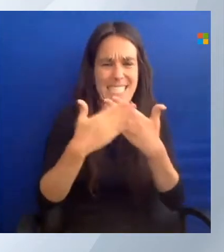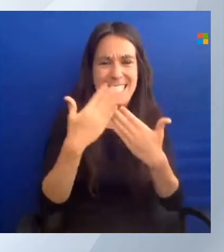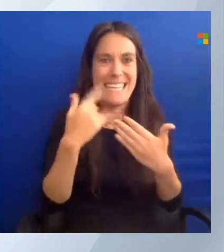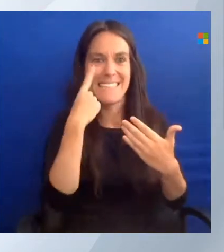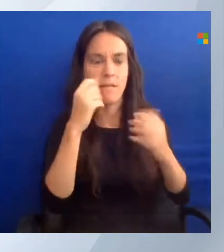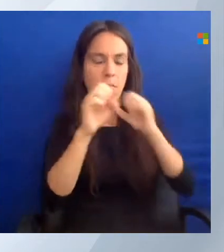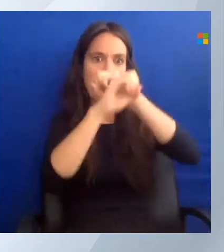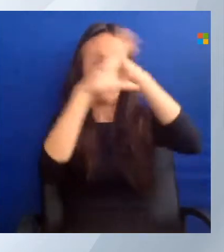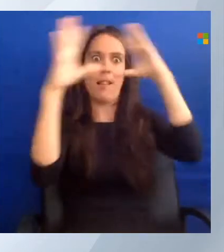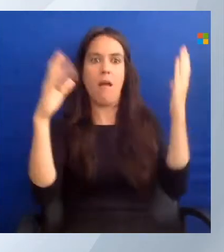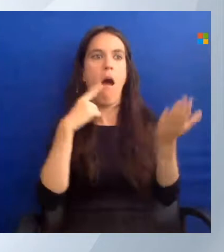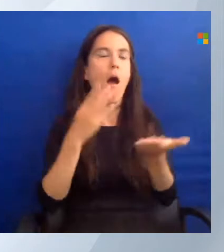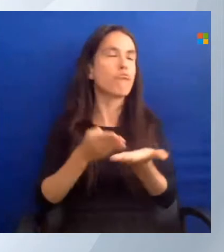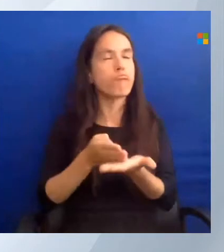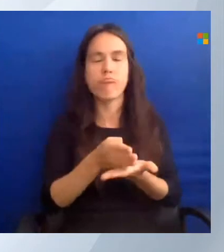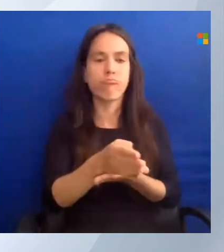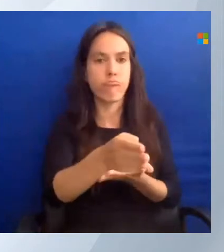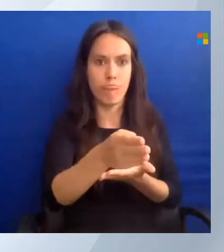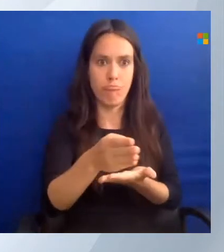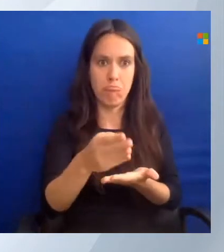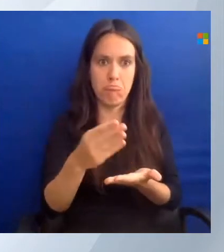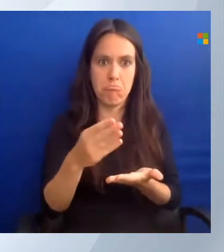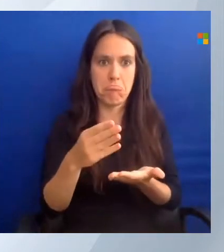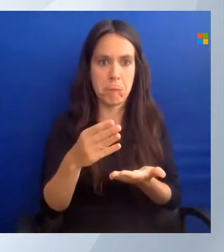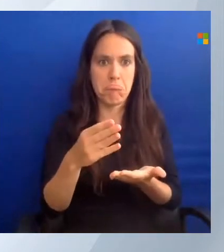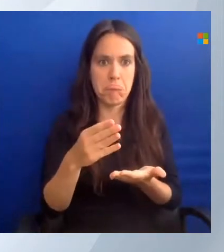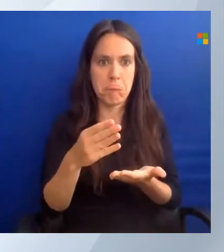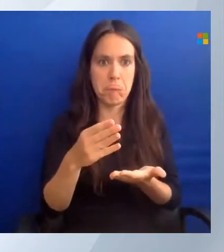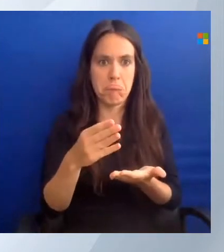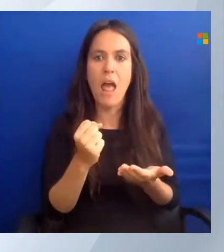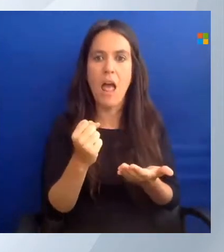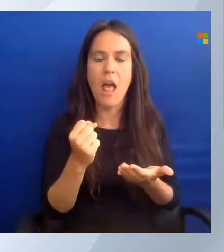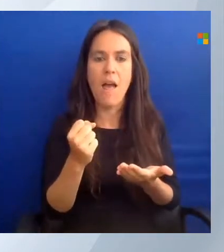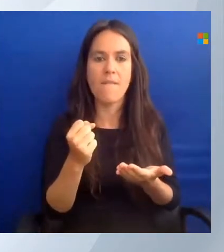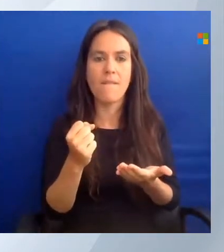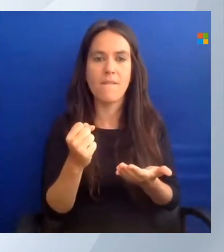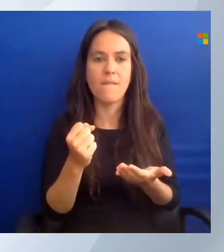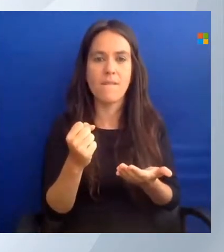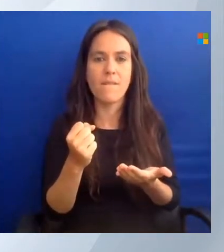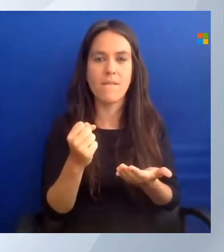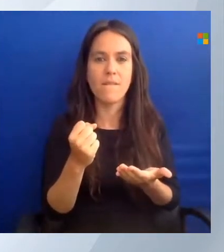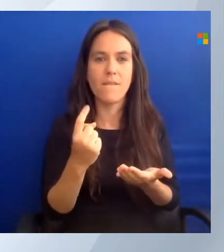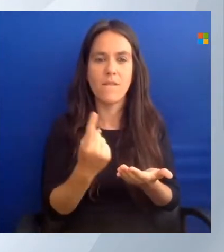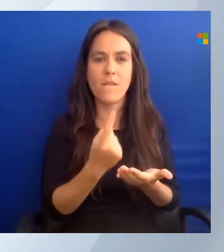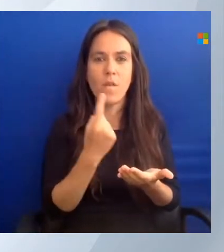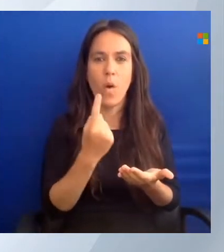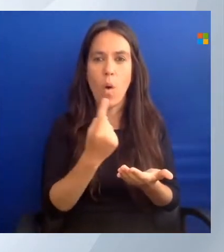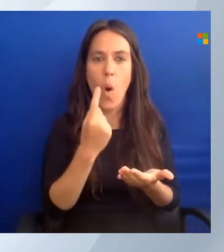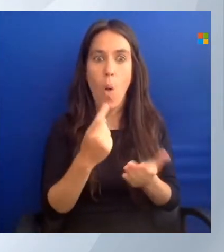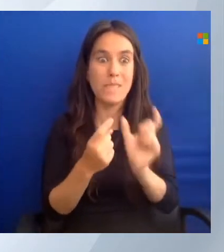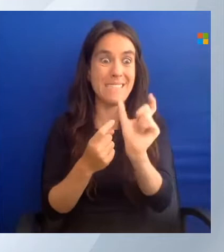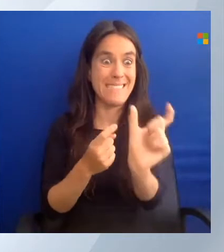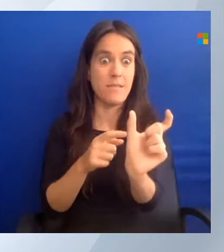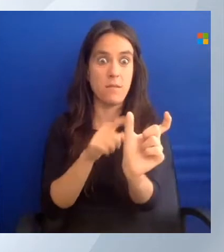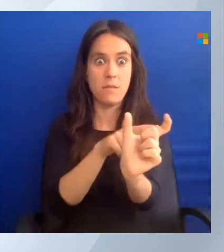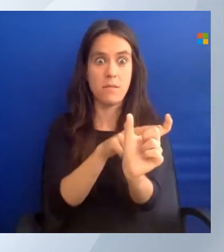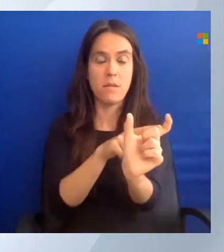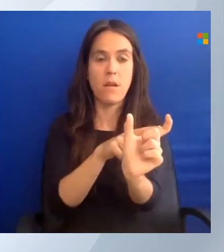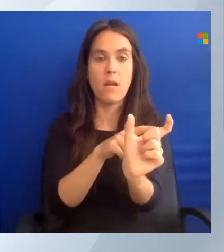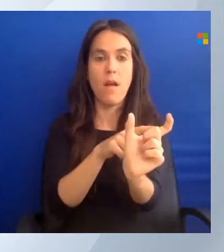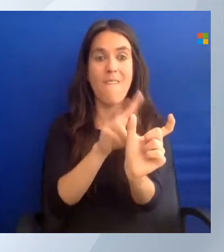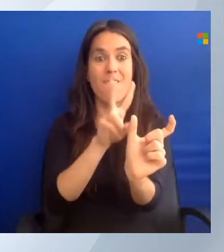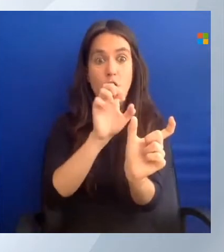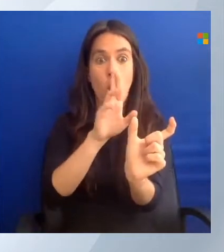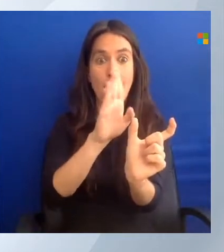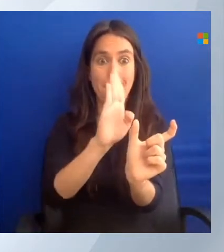Every PowerShell commandlet consists of a verb. Which tells you what action you're going to take. And a noun. Which tells you where